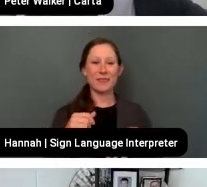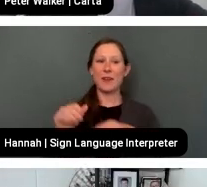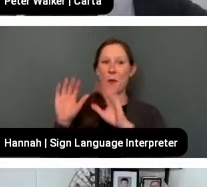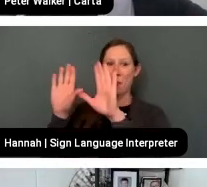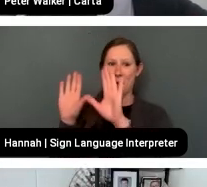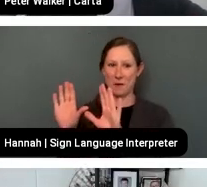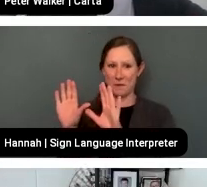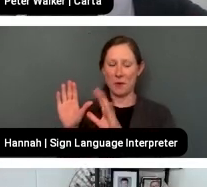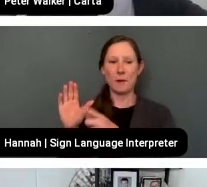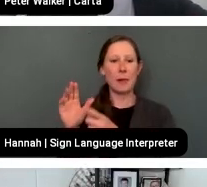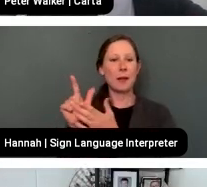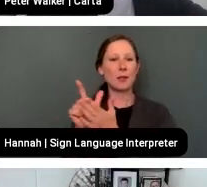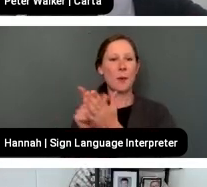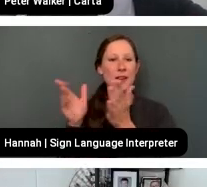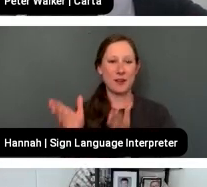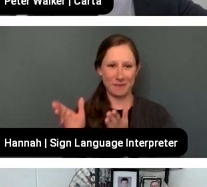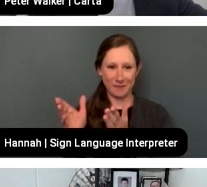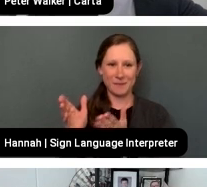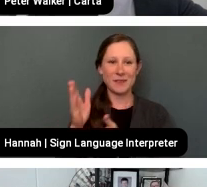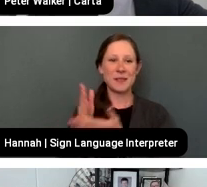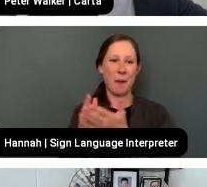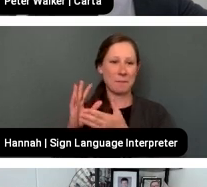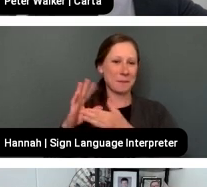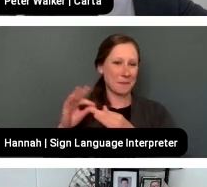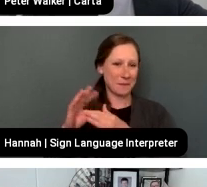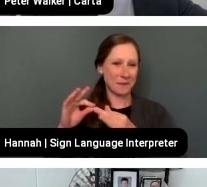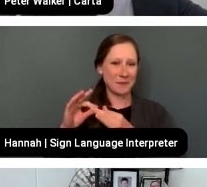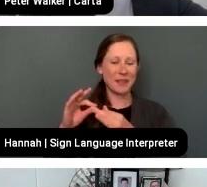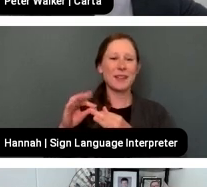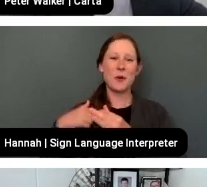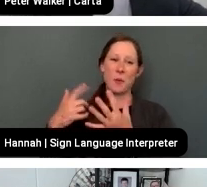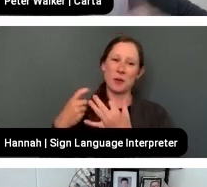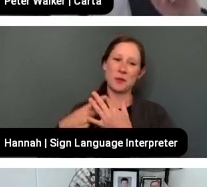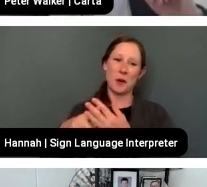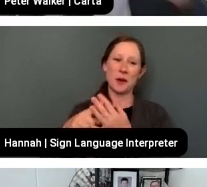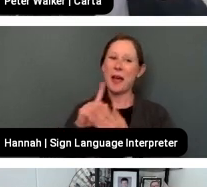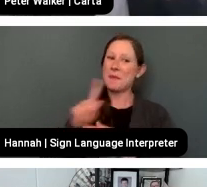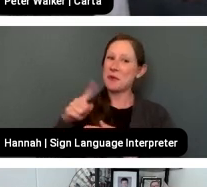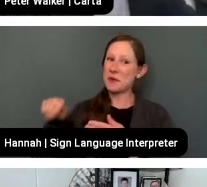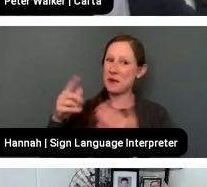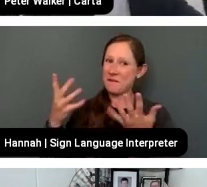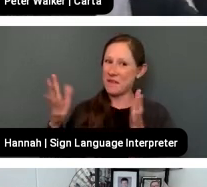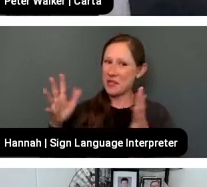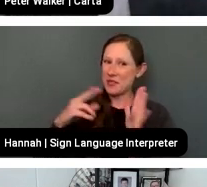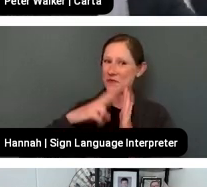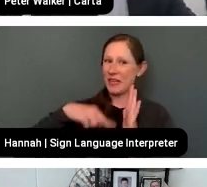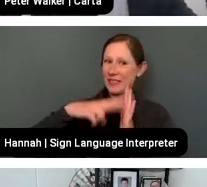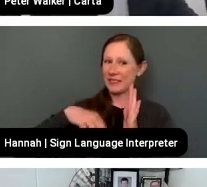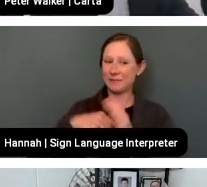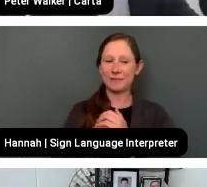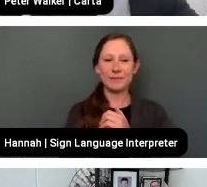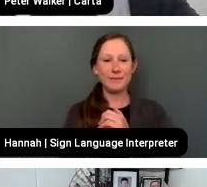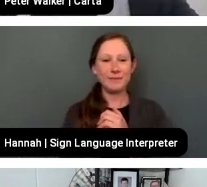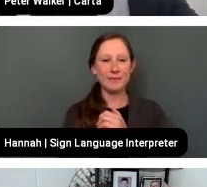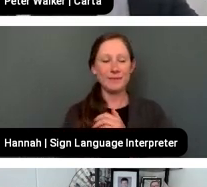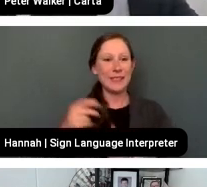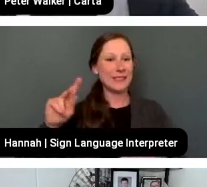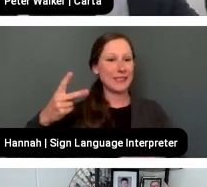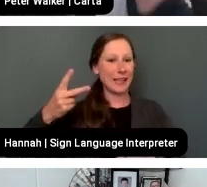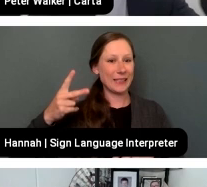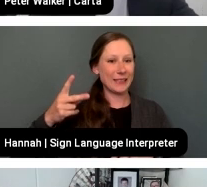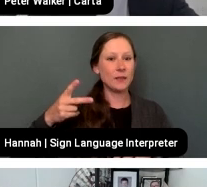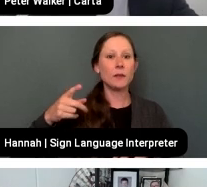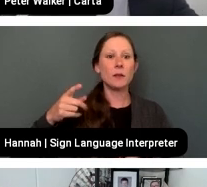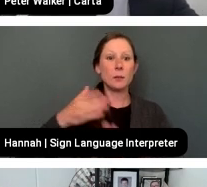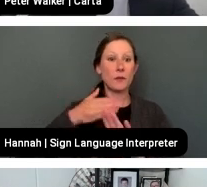lawyers. We love to start this way. I'm sure you all read it. Second thing before you ask, of course, you can have this